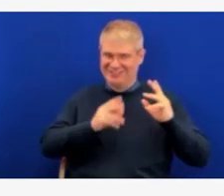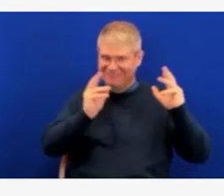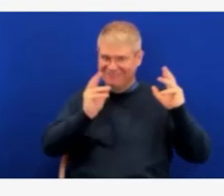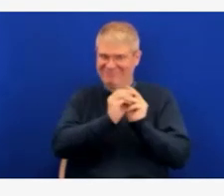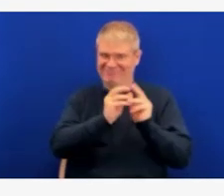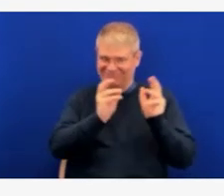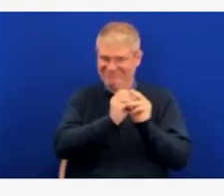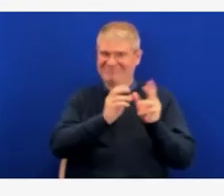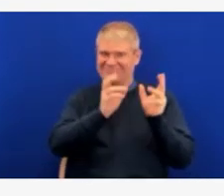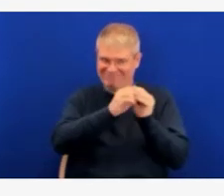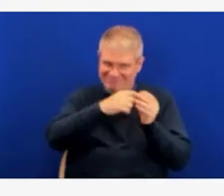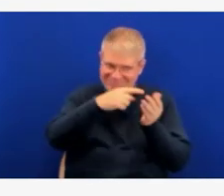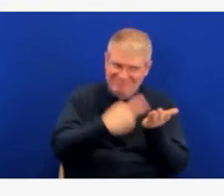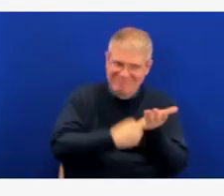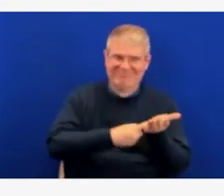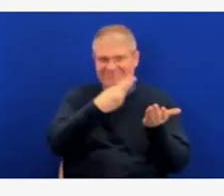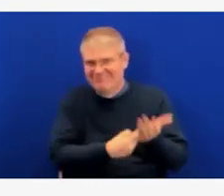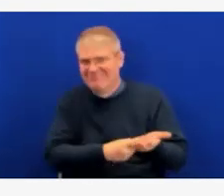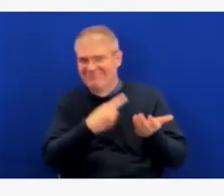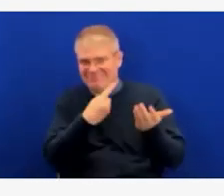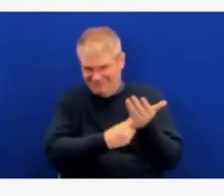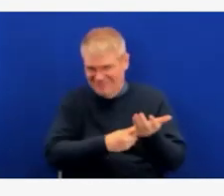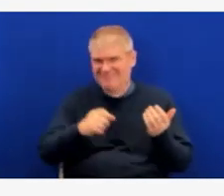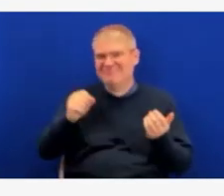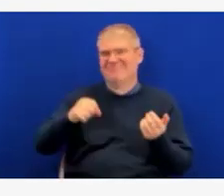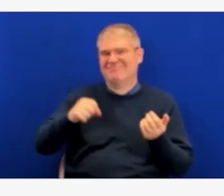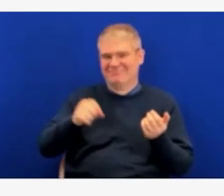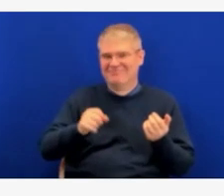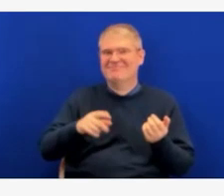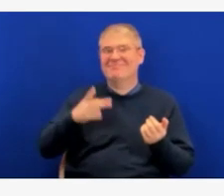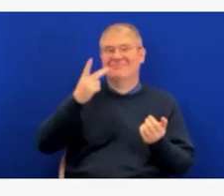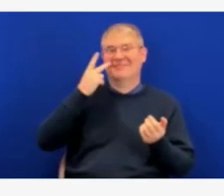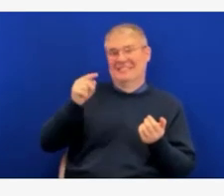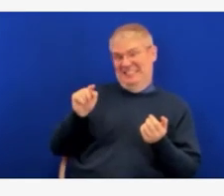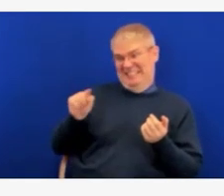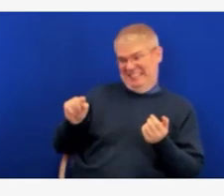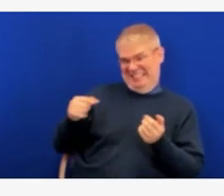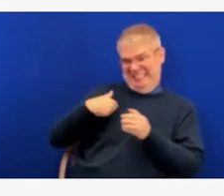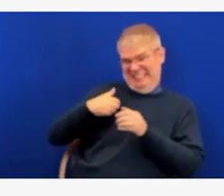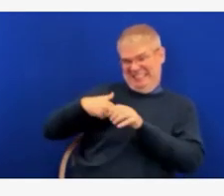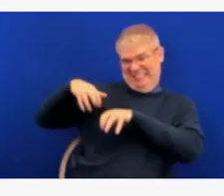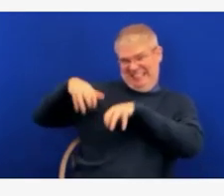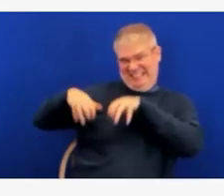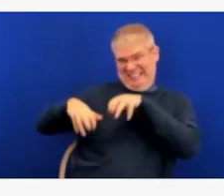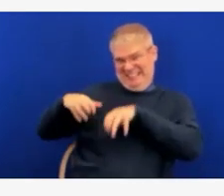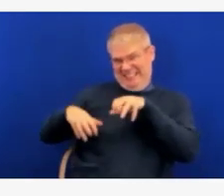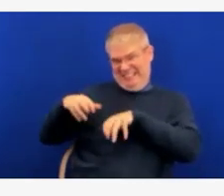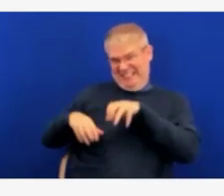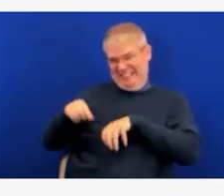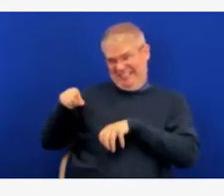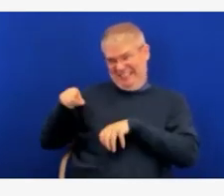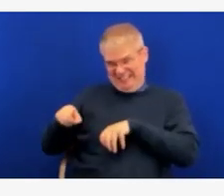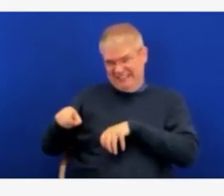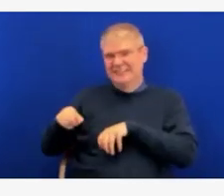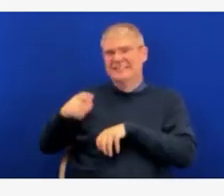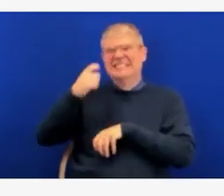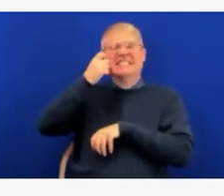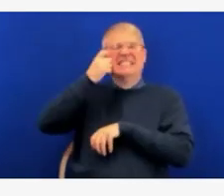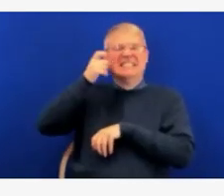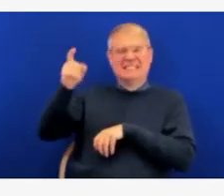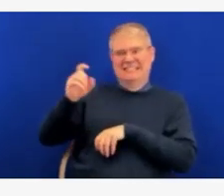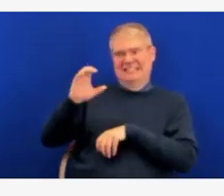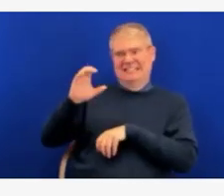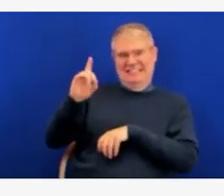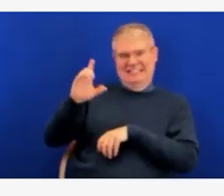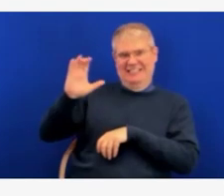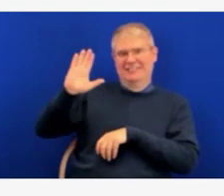in the chat, and I'll do that right now, that the CDC just came out with a science brief. Dr. Turner mentioned a study that has just come out. There is a lot of information